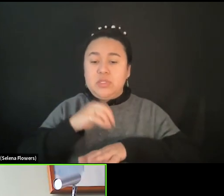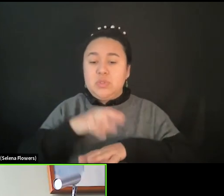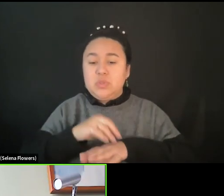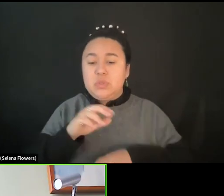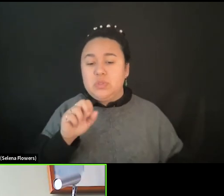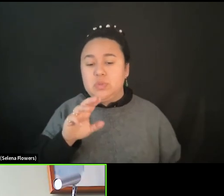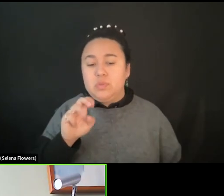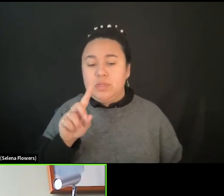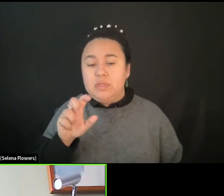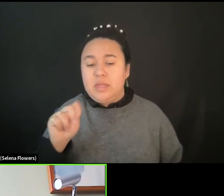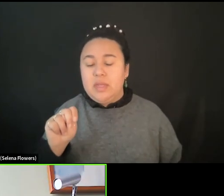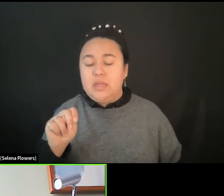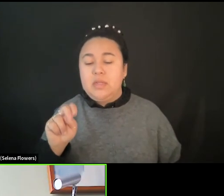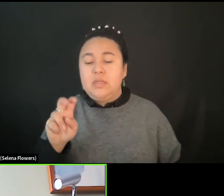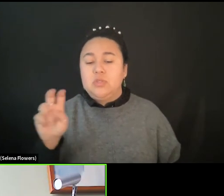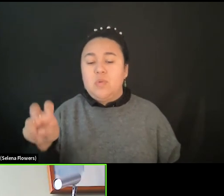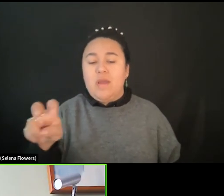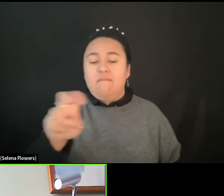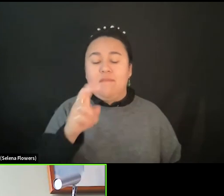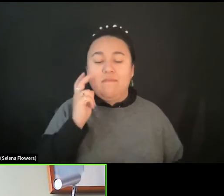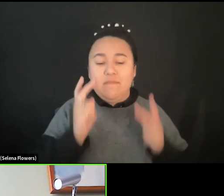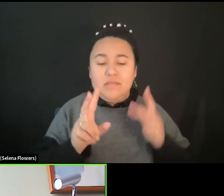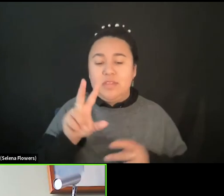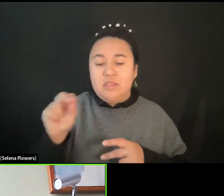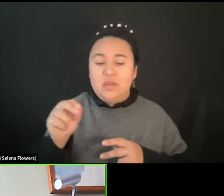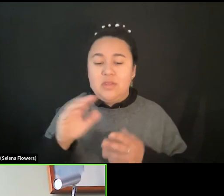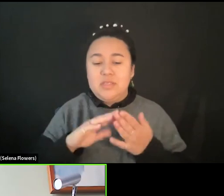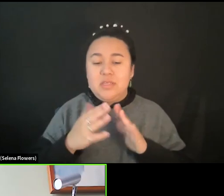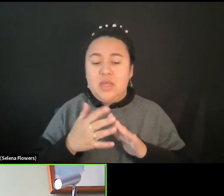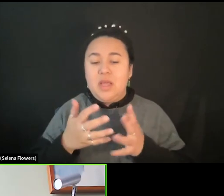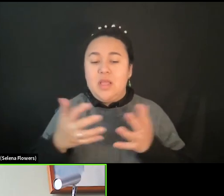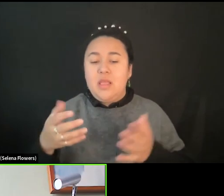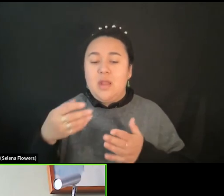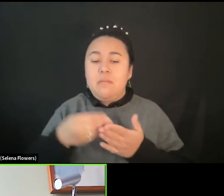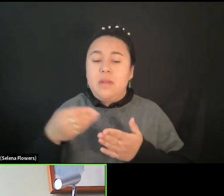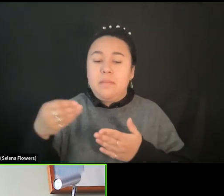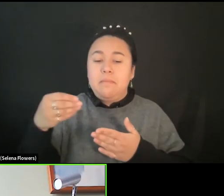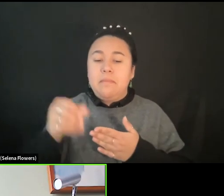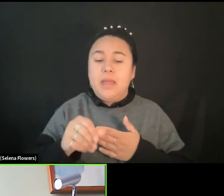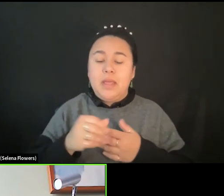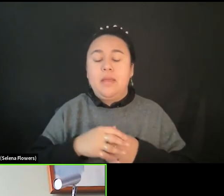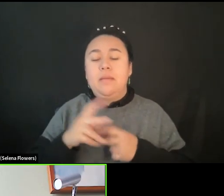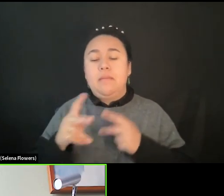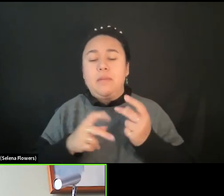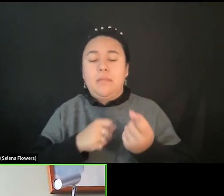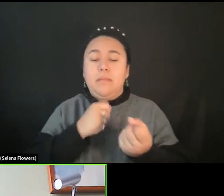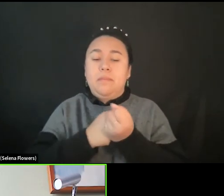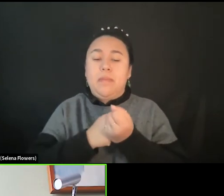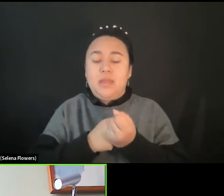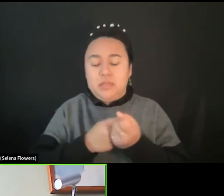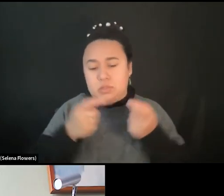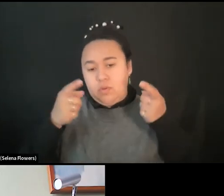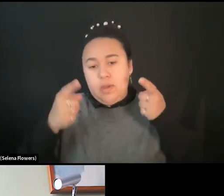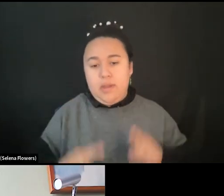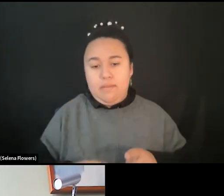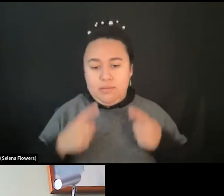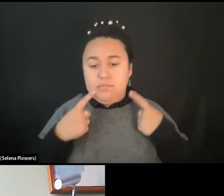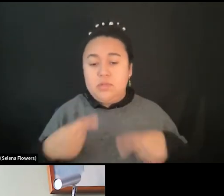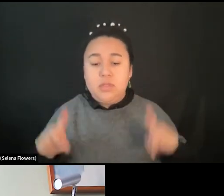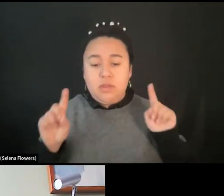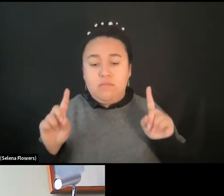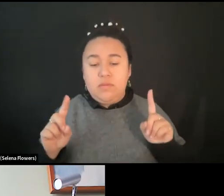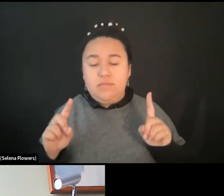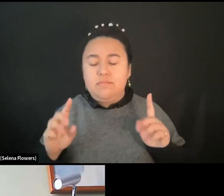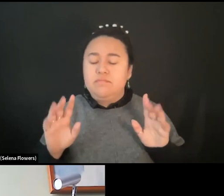country, visiting 30 cities, and a lot of money was paid and people, you know, backed it. So that it happens. So in the